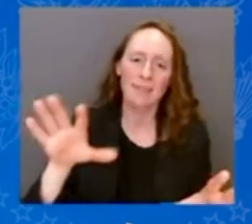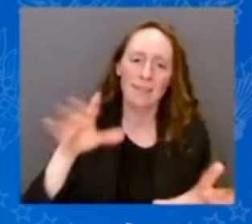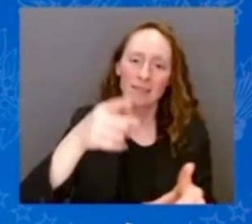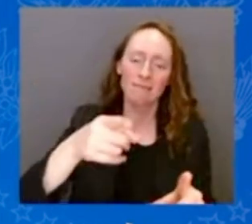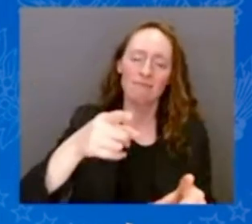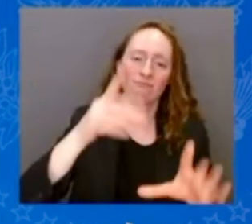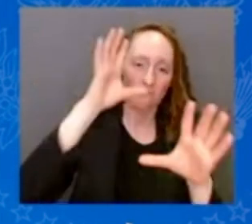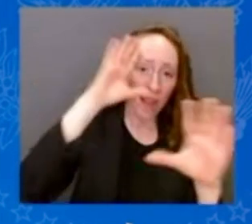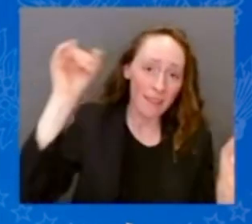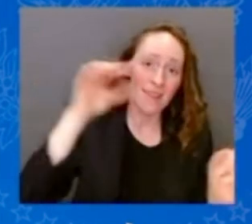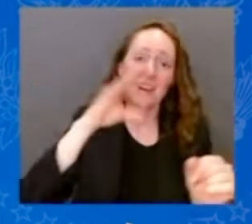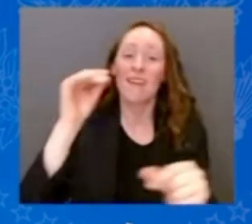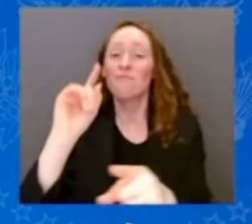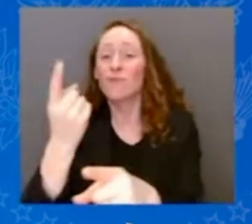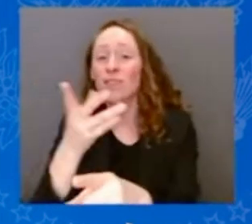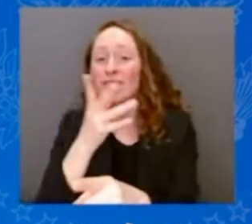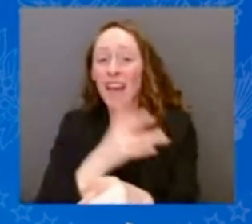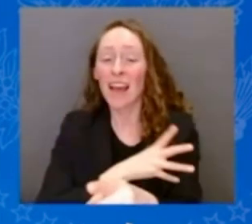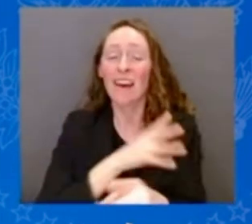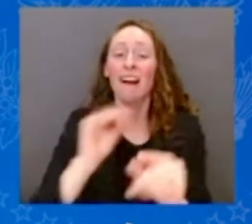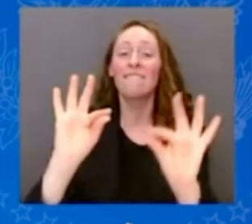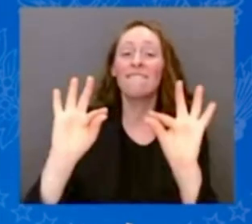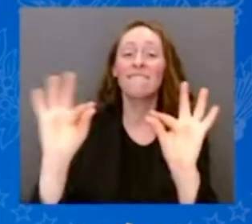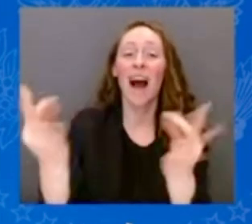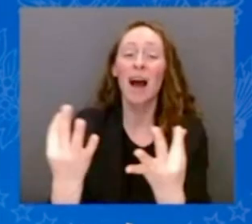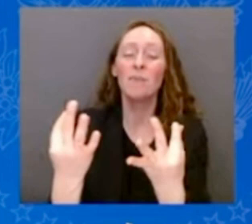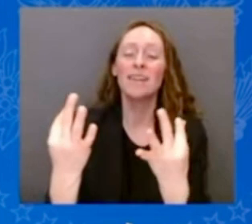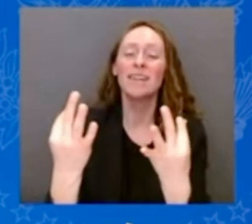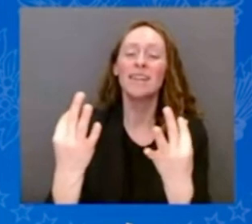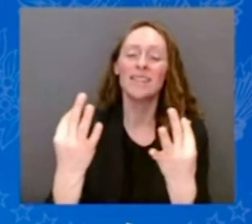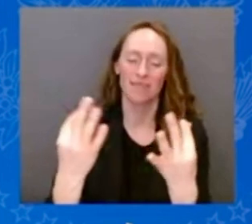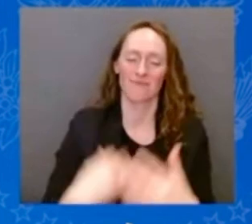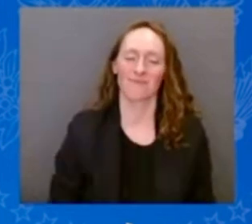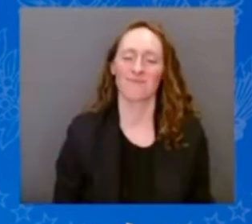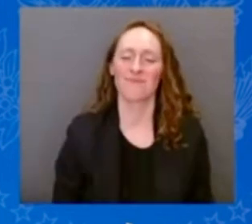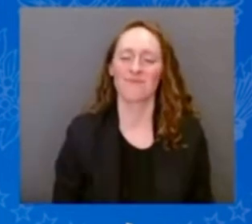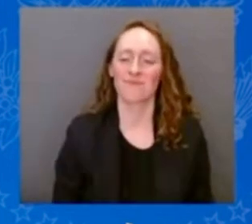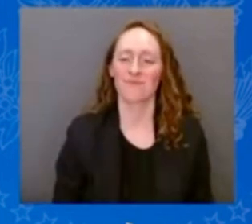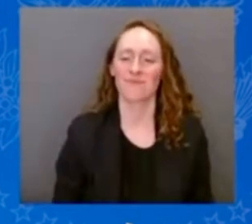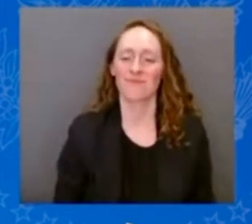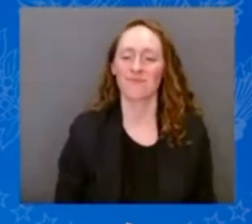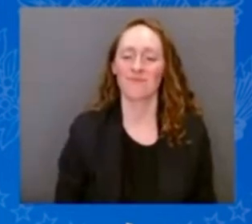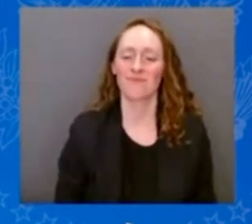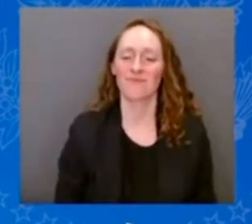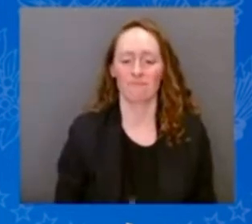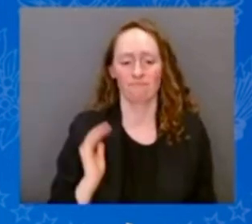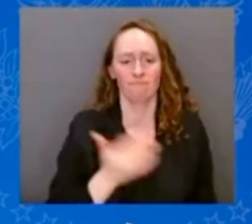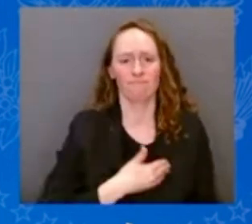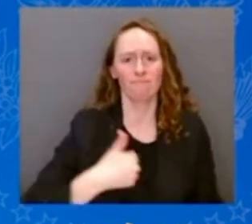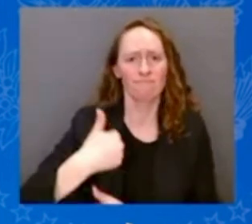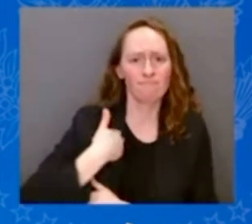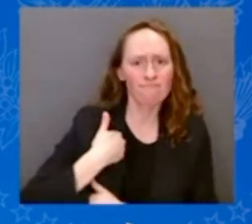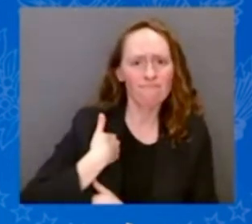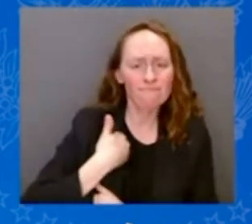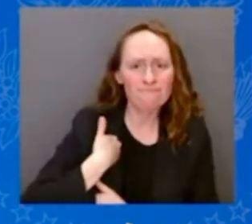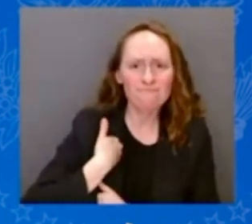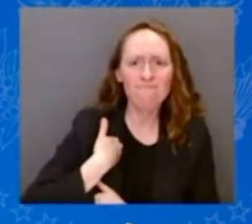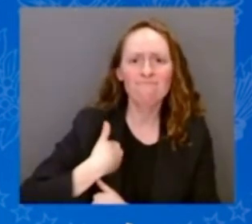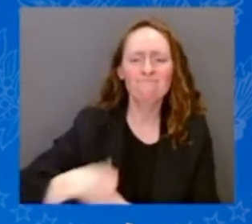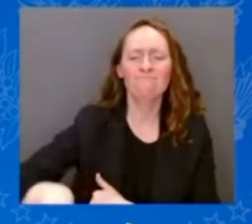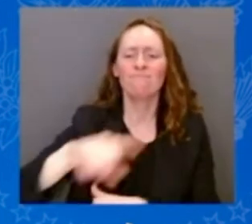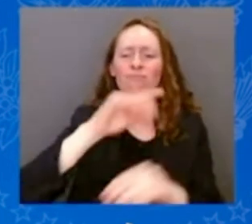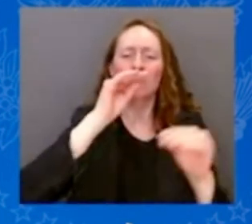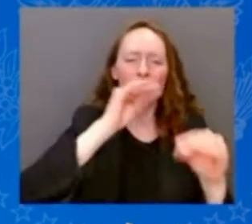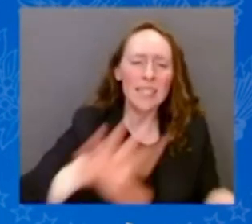and with our nation's armed forces, bless you with health, long life,